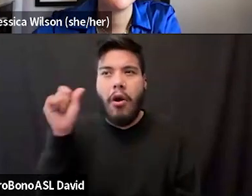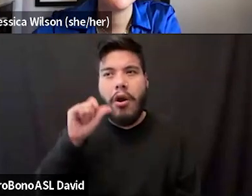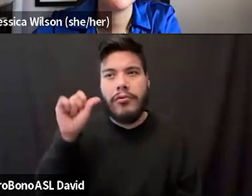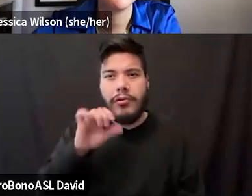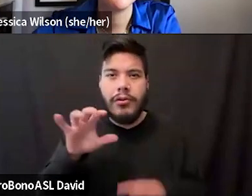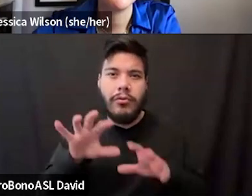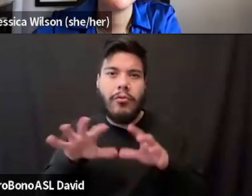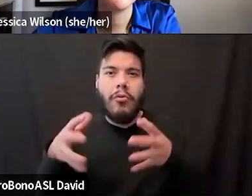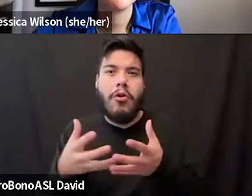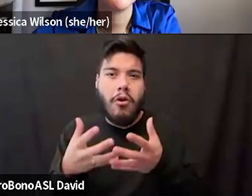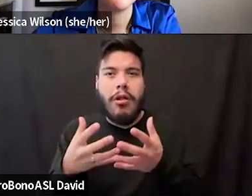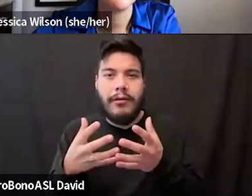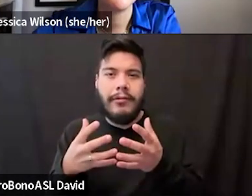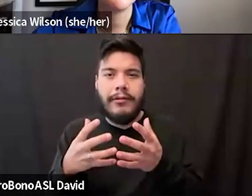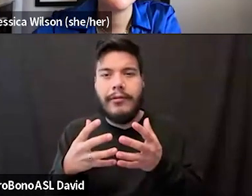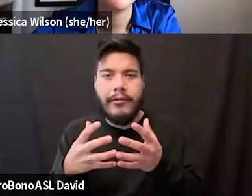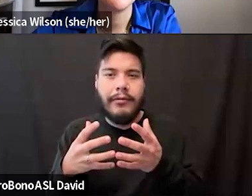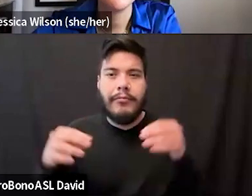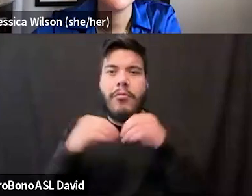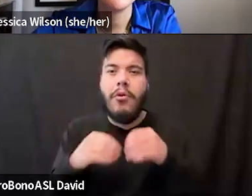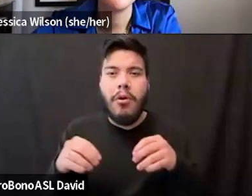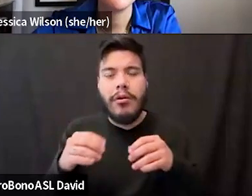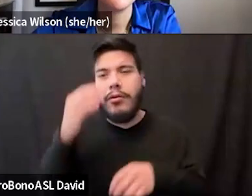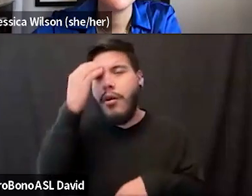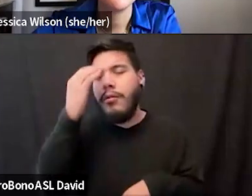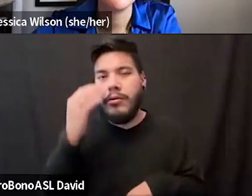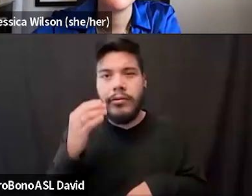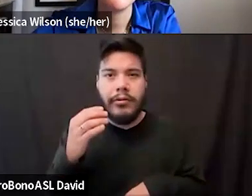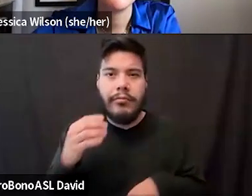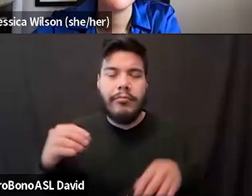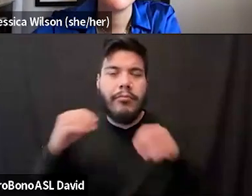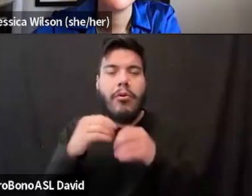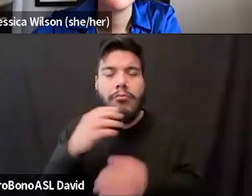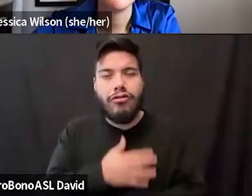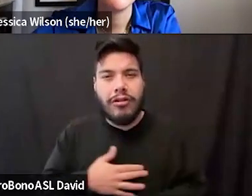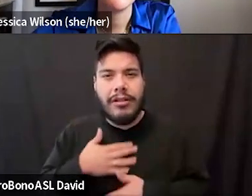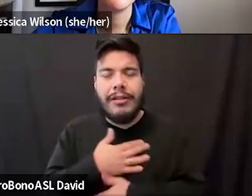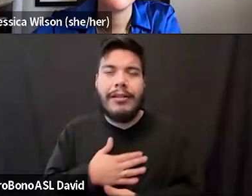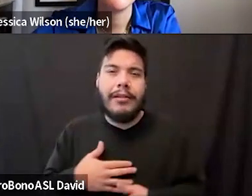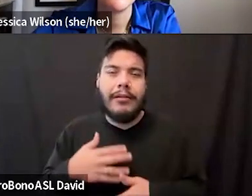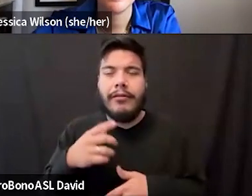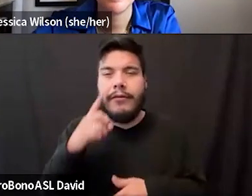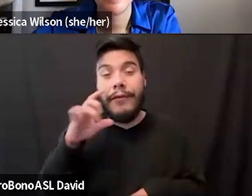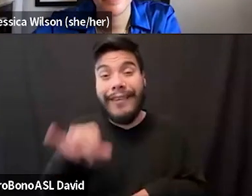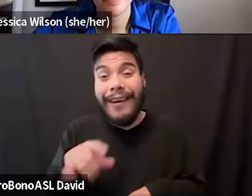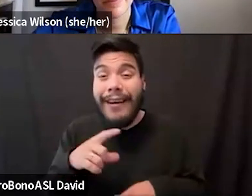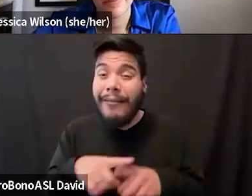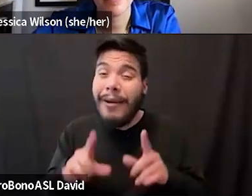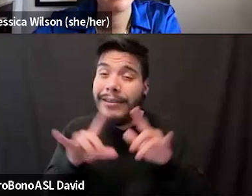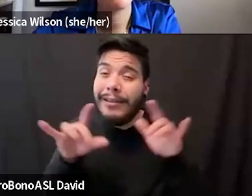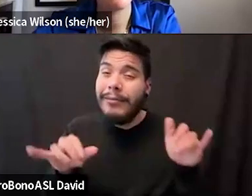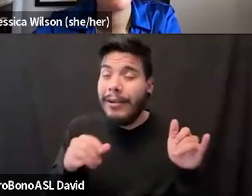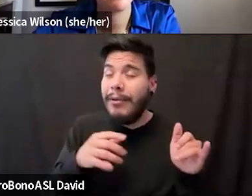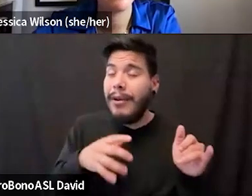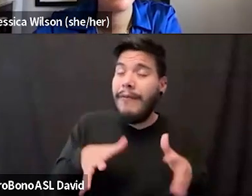there's like kind of more knowledge and more appreciation of, of that. But then I also, in my fat body